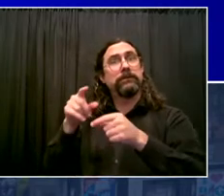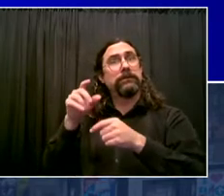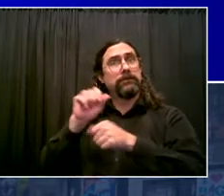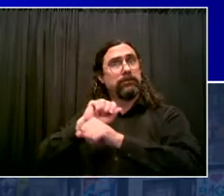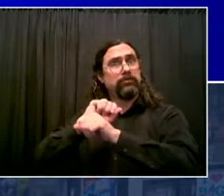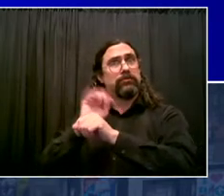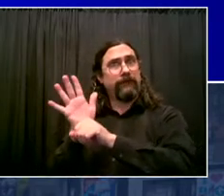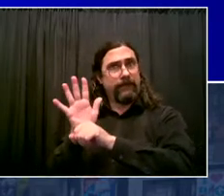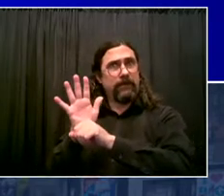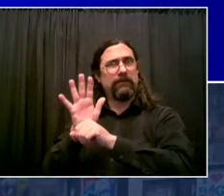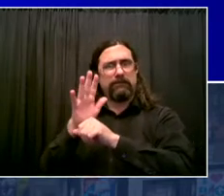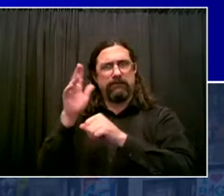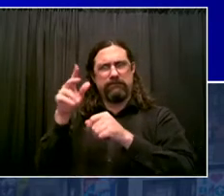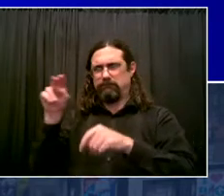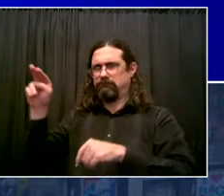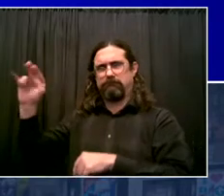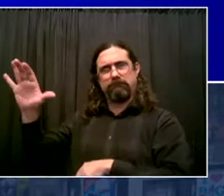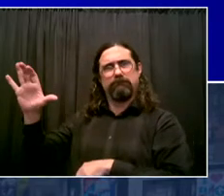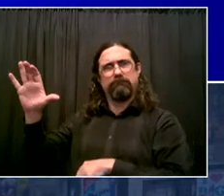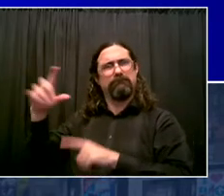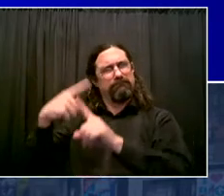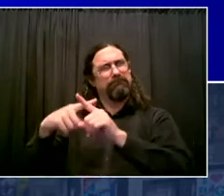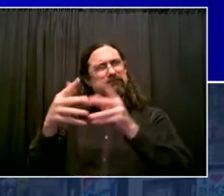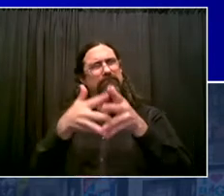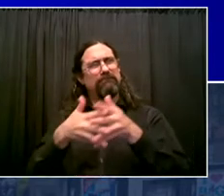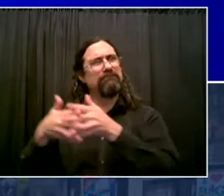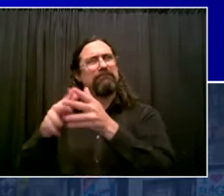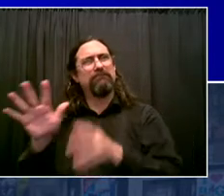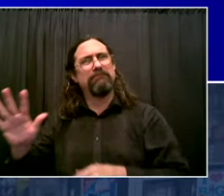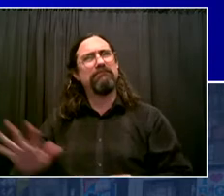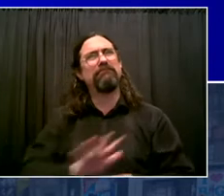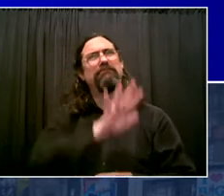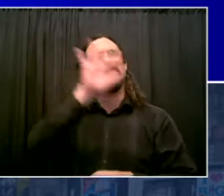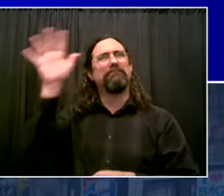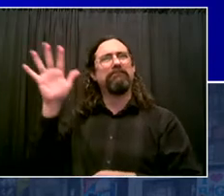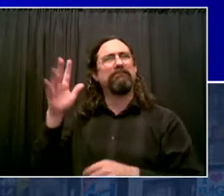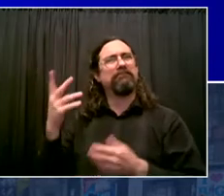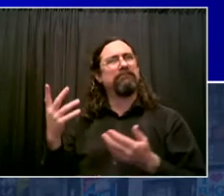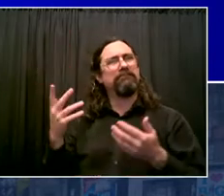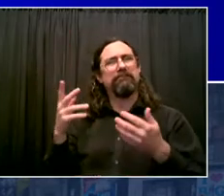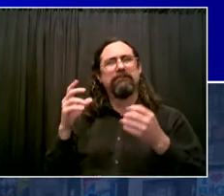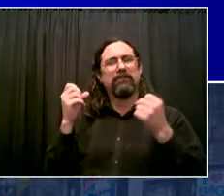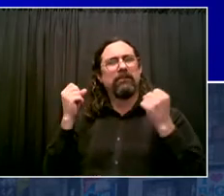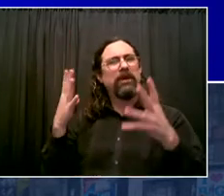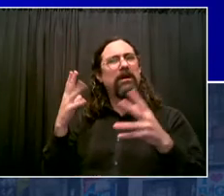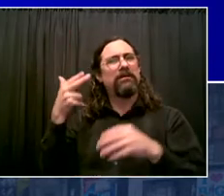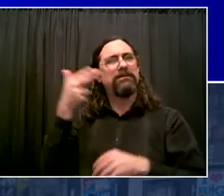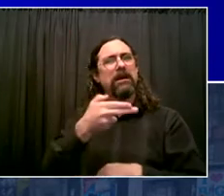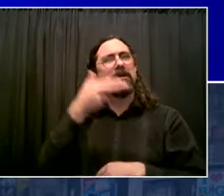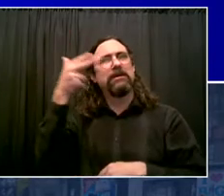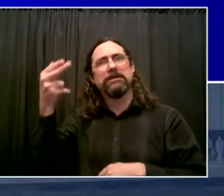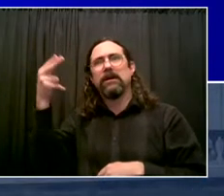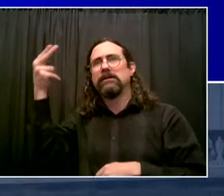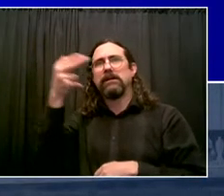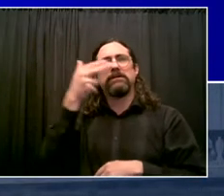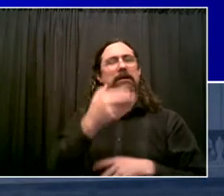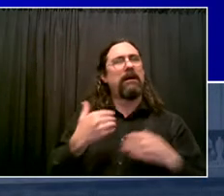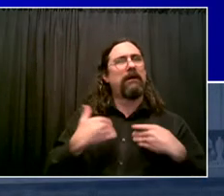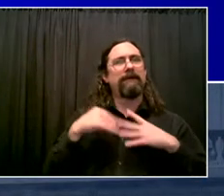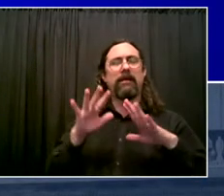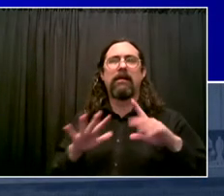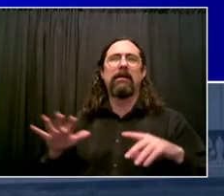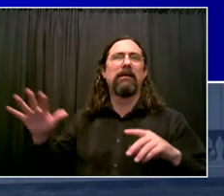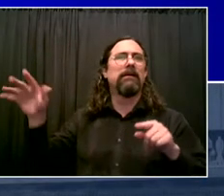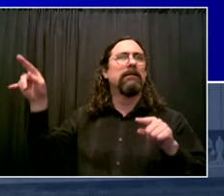Look, the NYPD is out there getting guns off the street all the time. Gun arrests are up 28